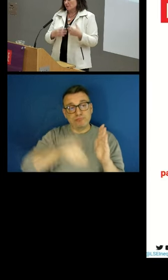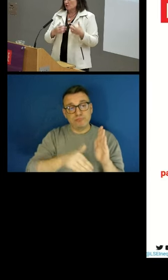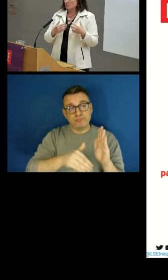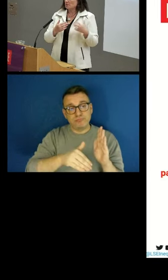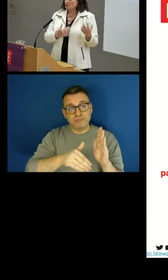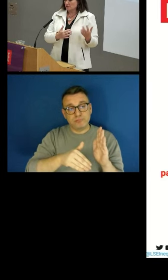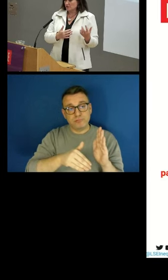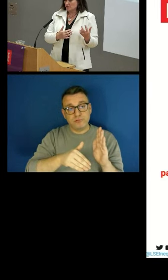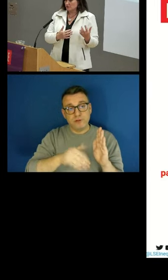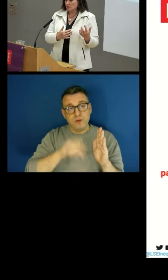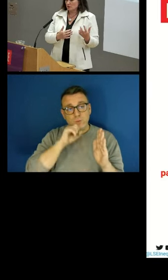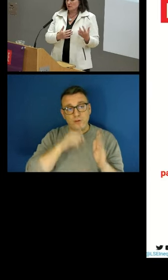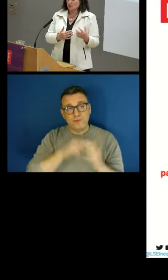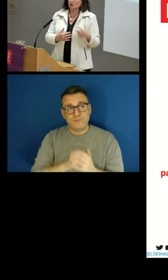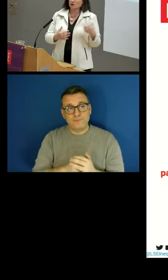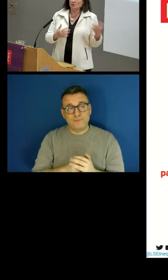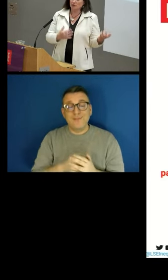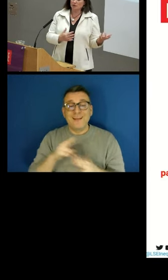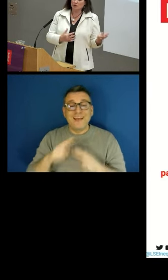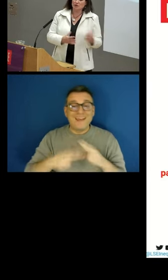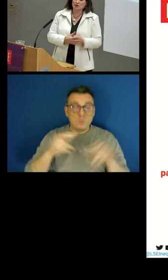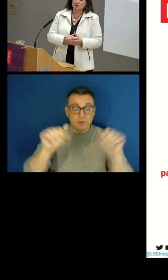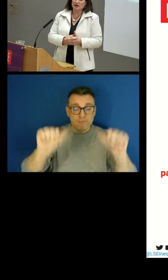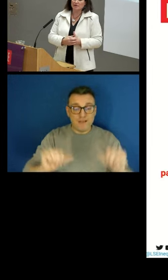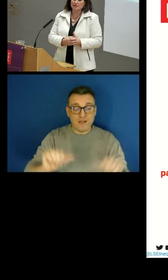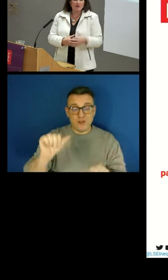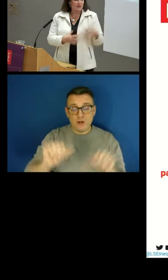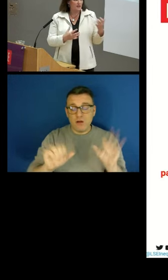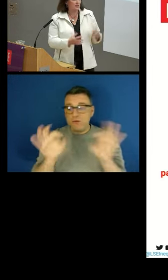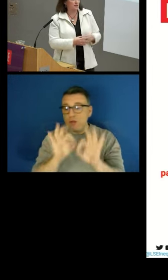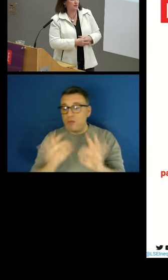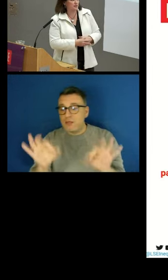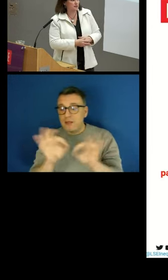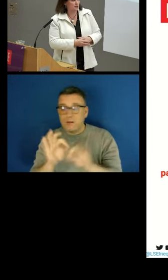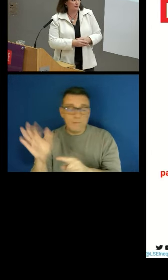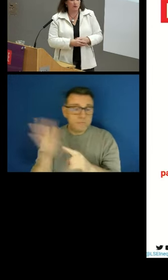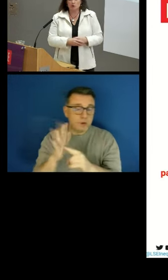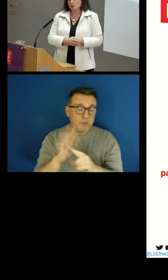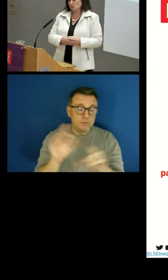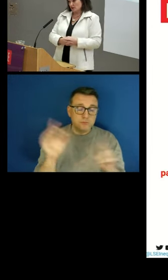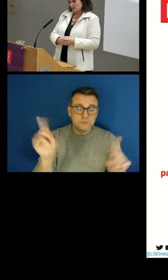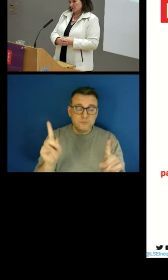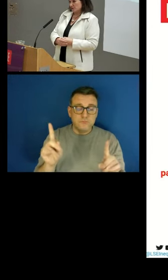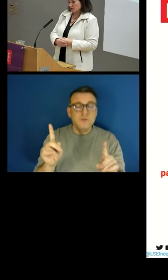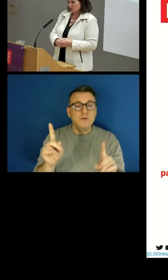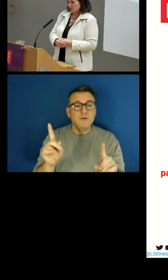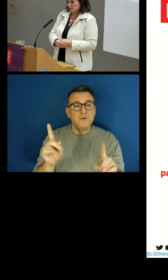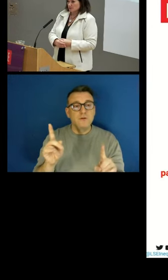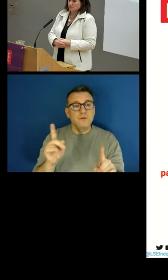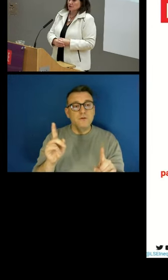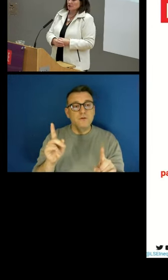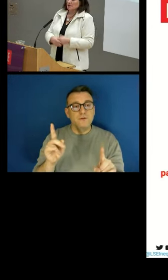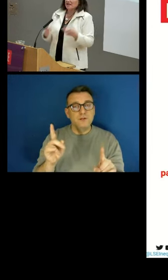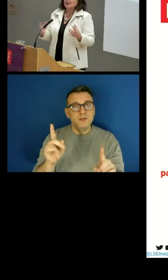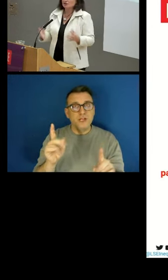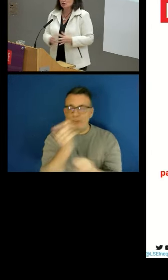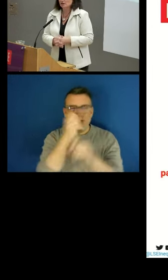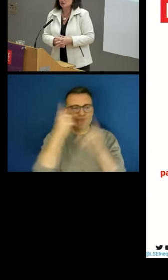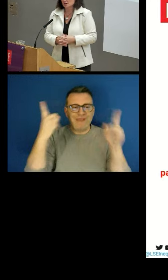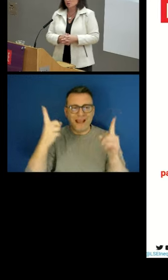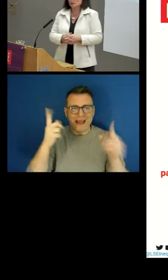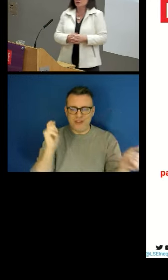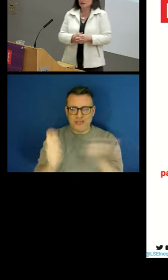And if we don't measure this, of course, one of the big problems that you have is that you're not aware of these changes going on. So an